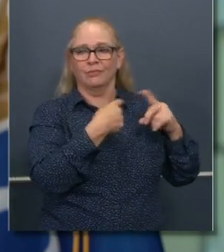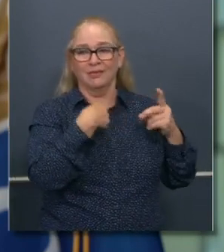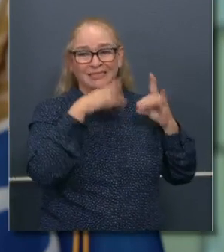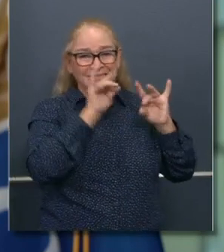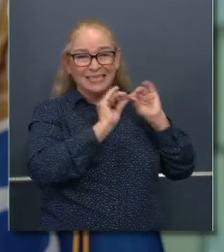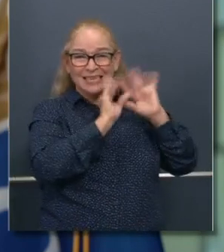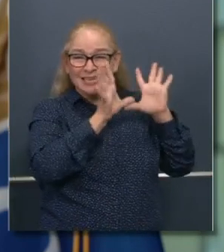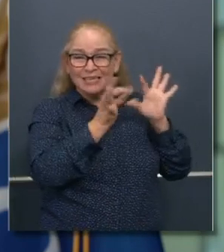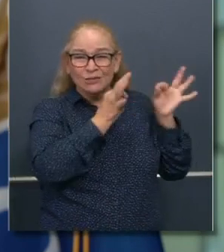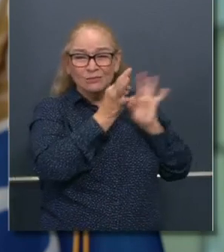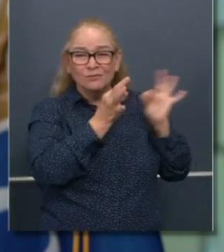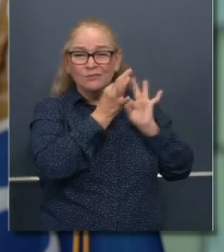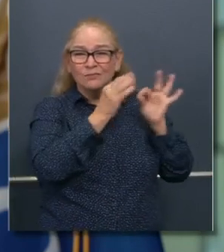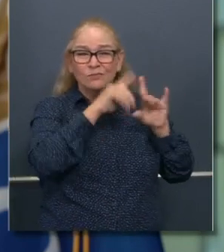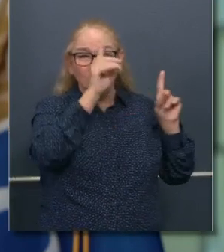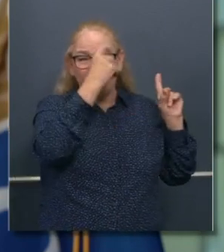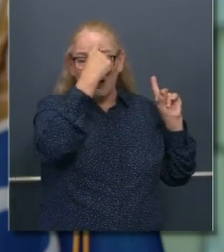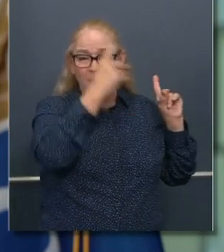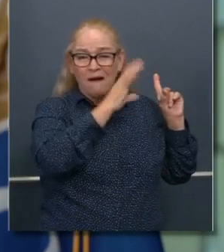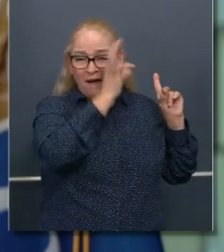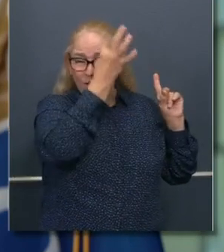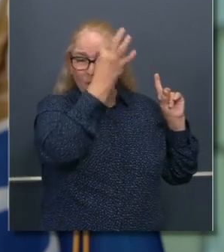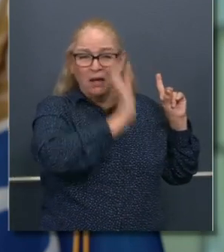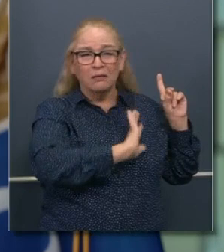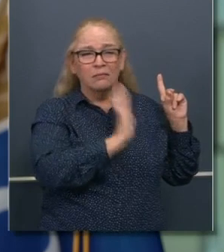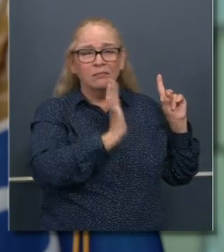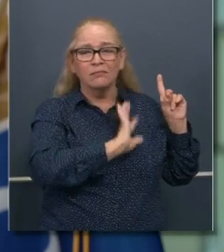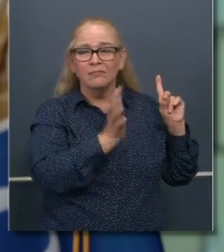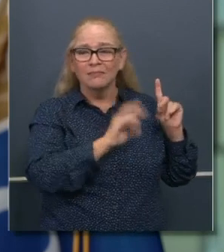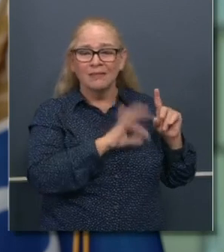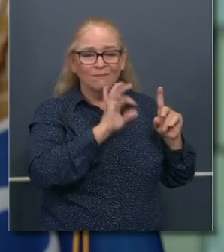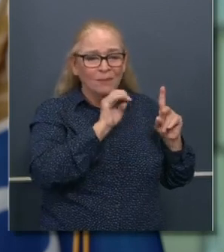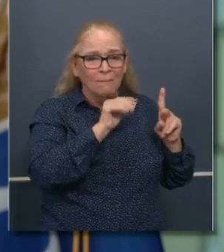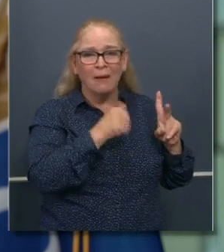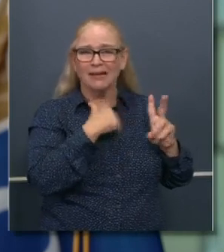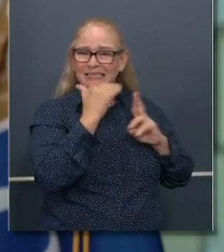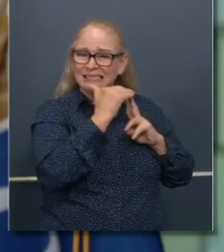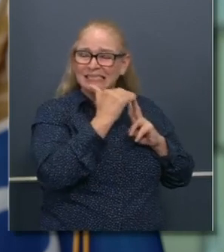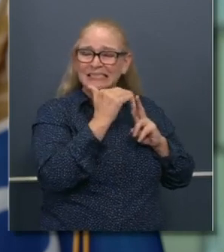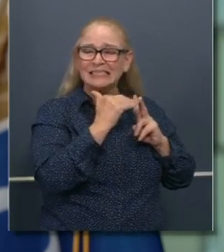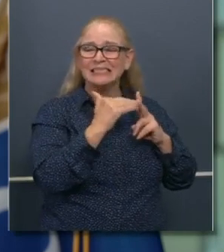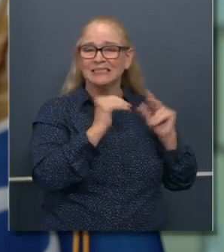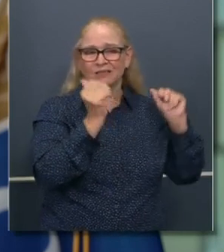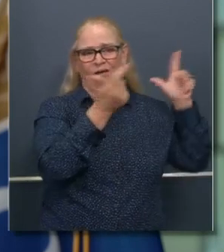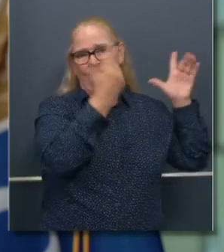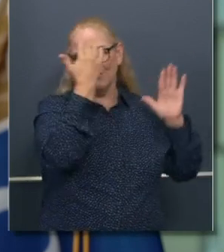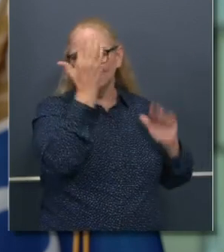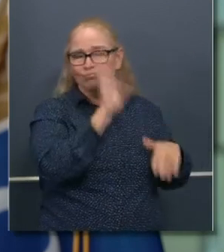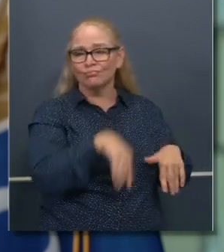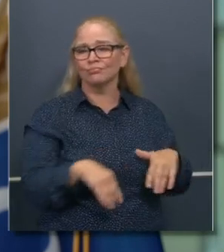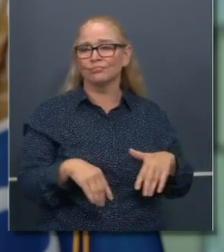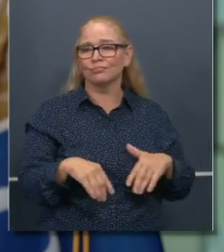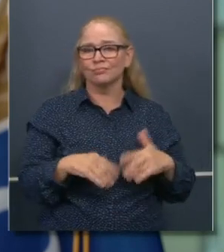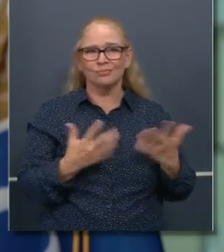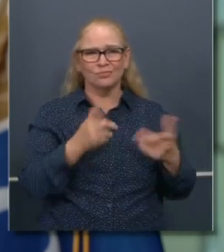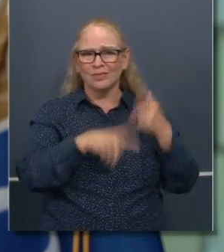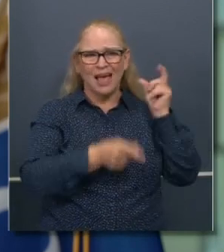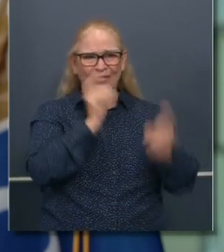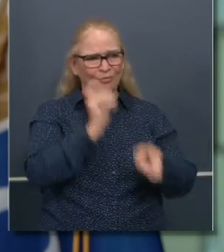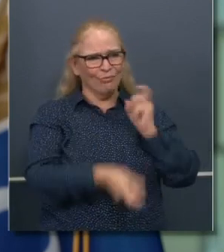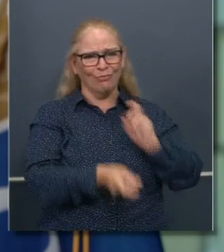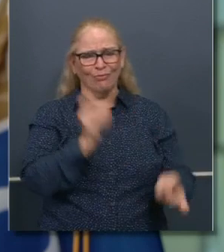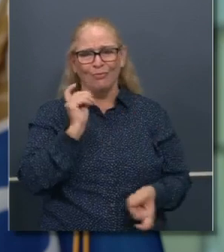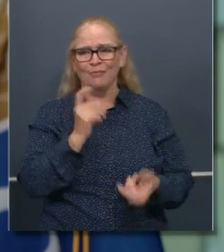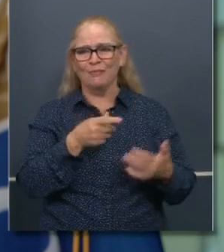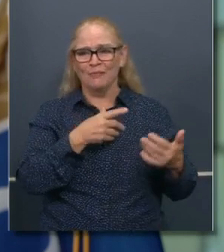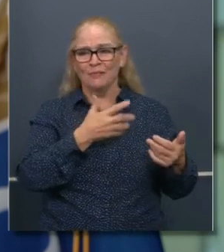uh, and we have made it clear to a lot of our federal partners that if you're going to move forward, if